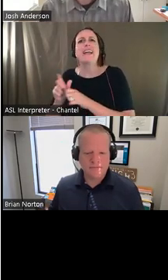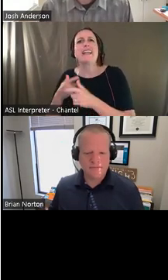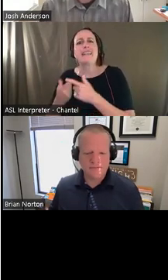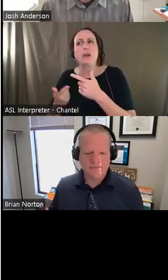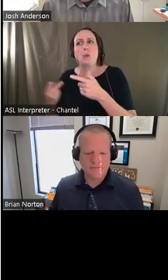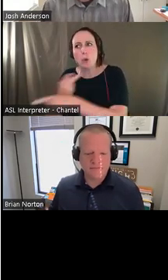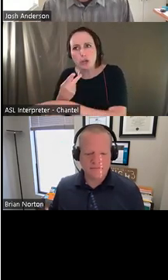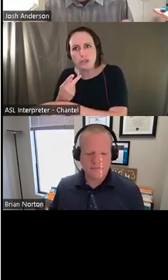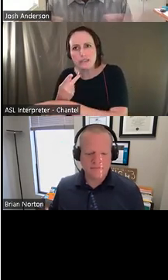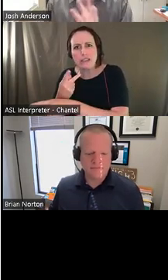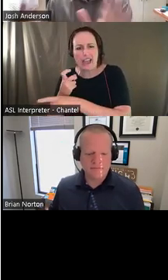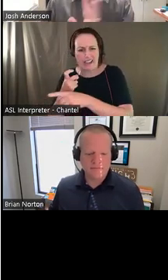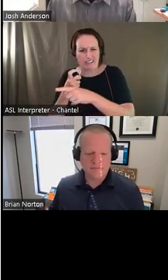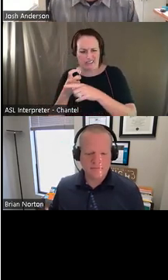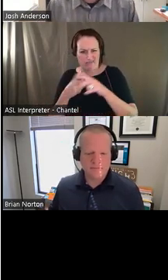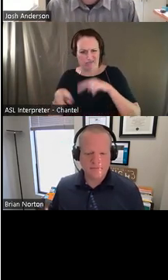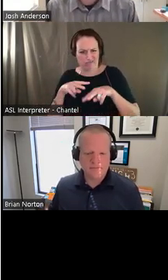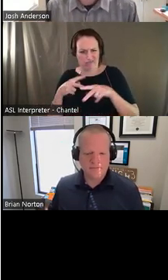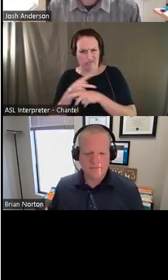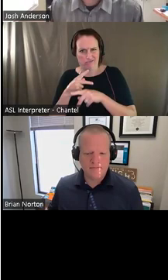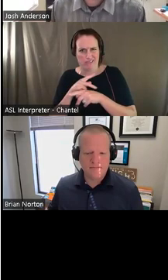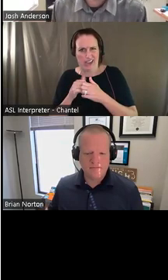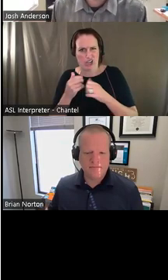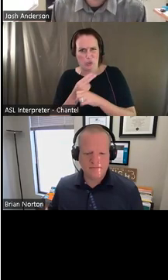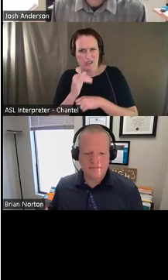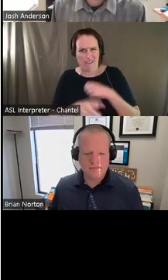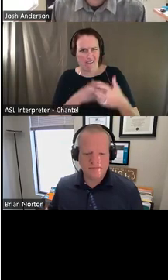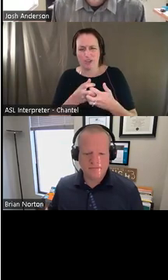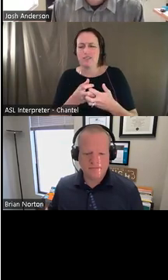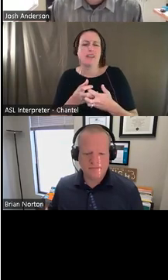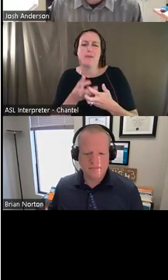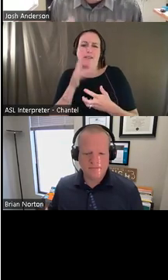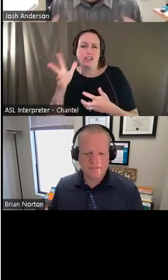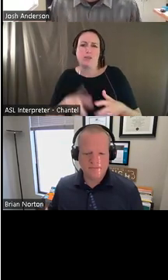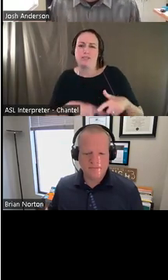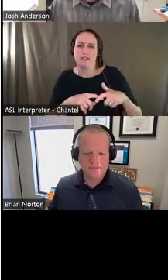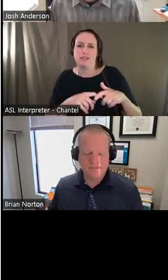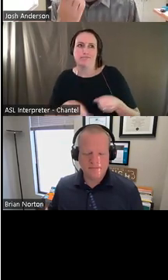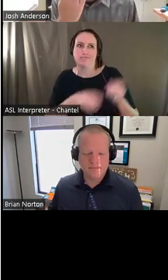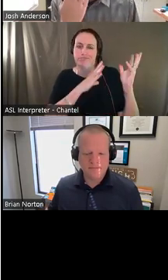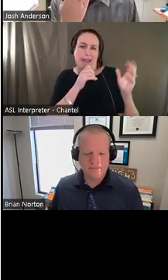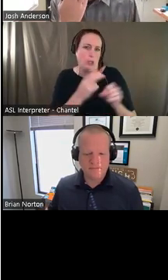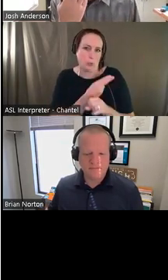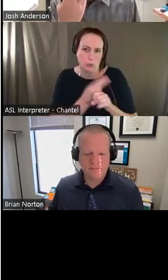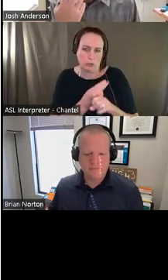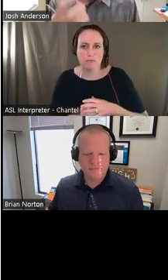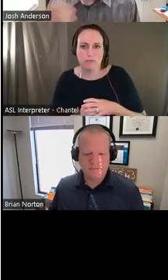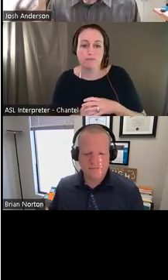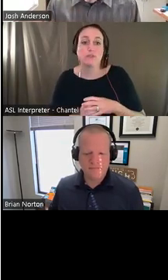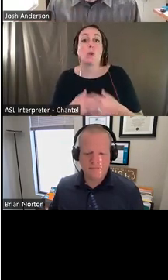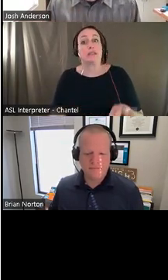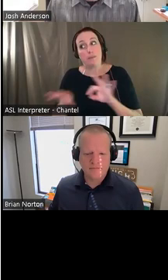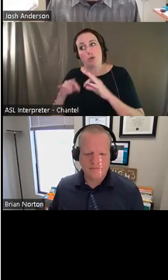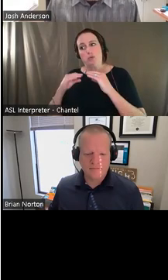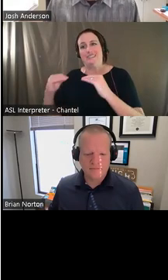accommodation. Eventually, I'm just going to push off that accommodation and not do it. So it's very important that I know how to use it. And when I